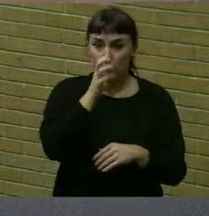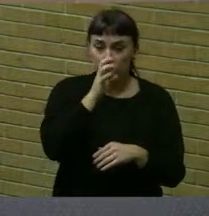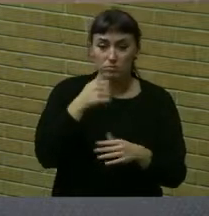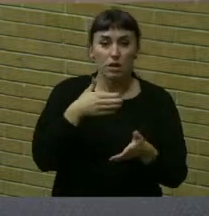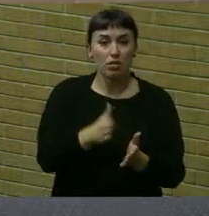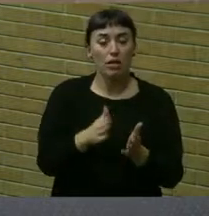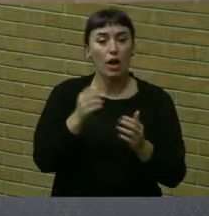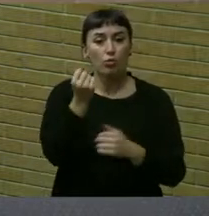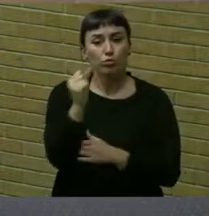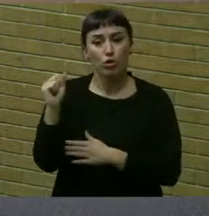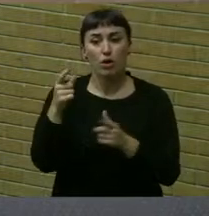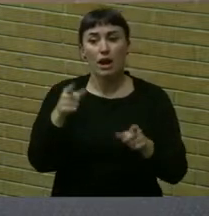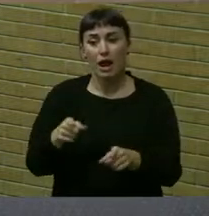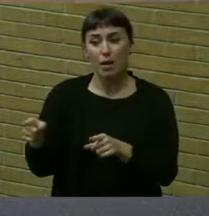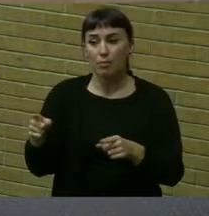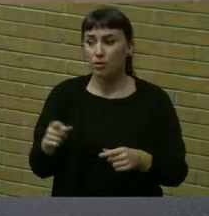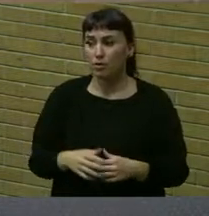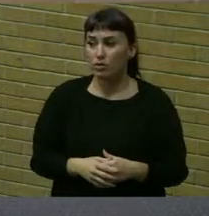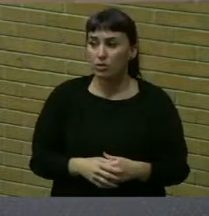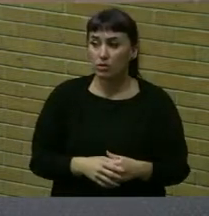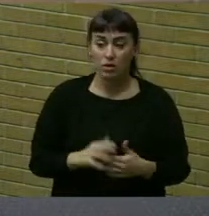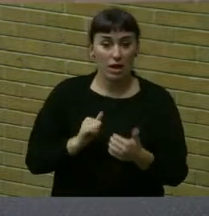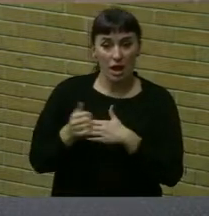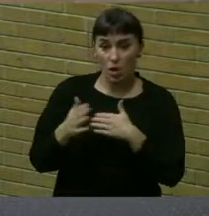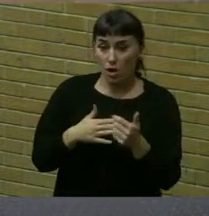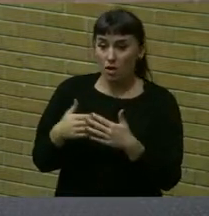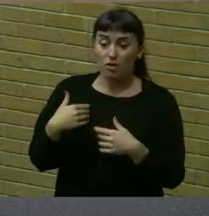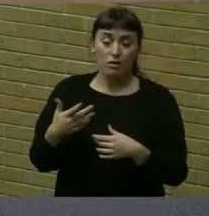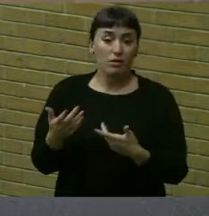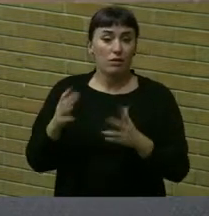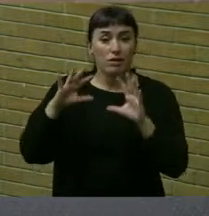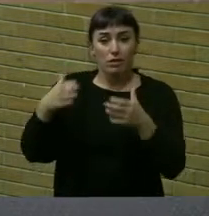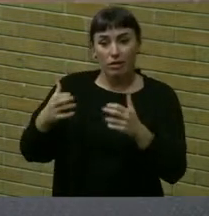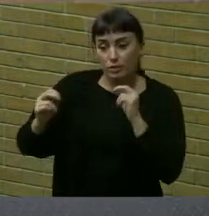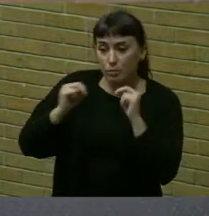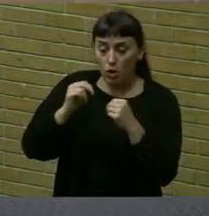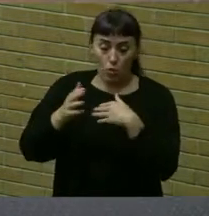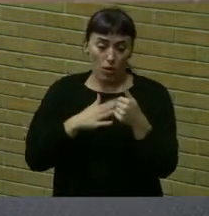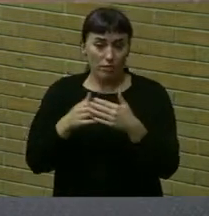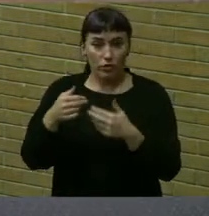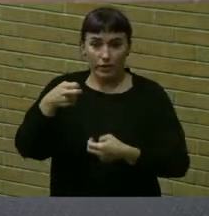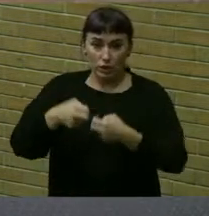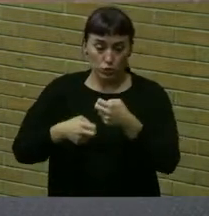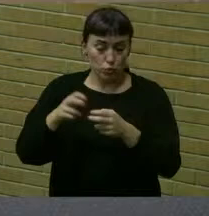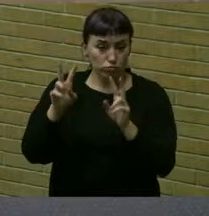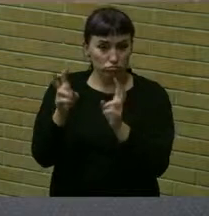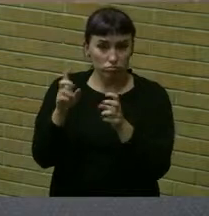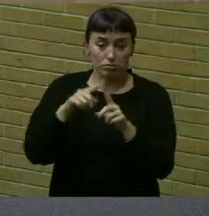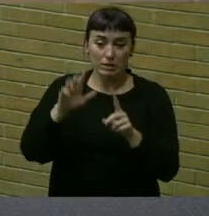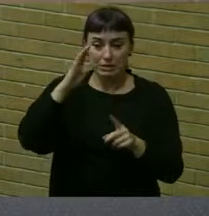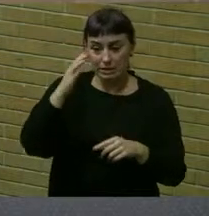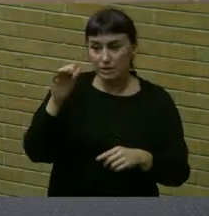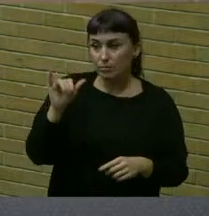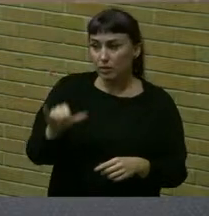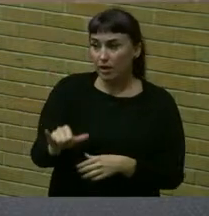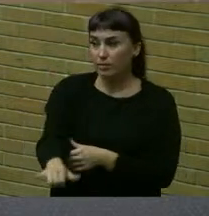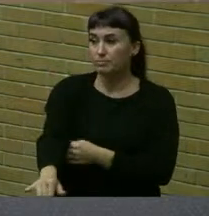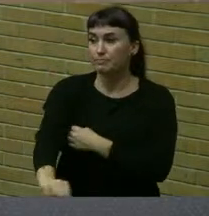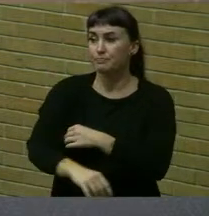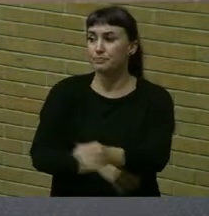protests to occur whatever manner they occur, collective bargaining, whatever the issue is. It just seems to me that